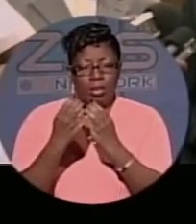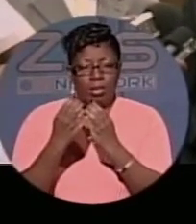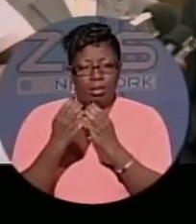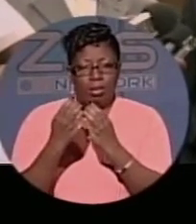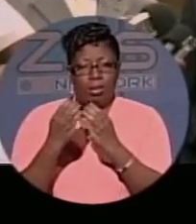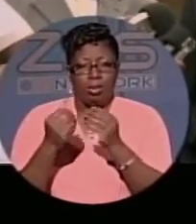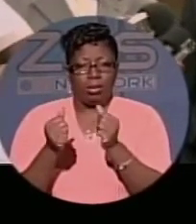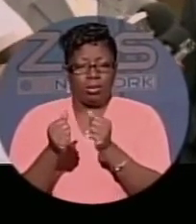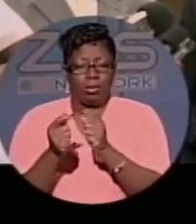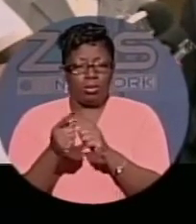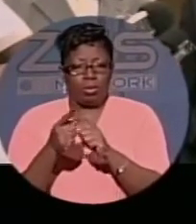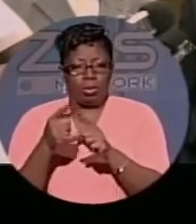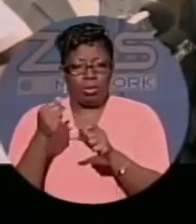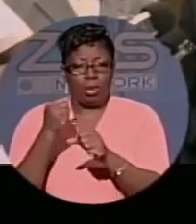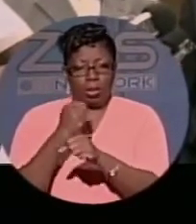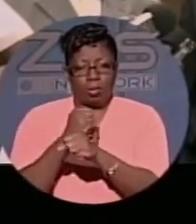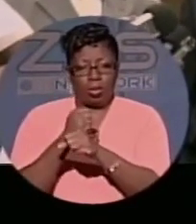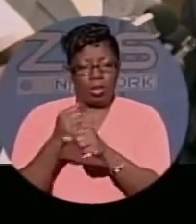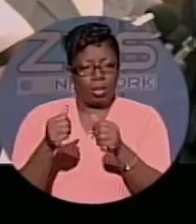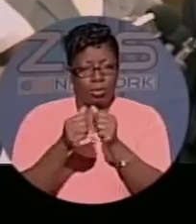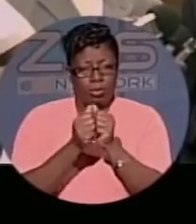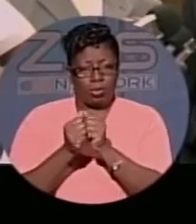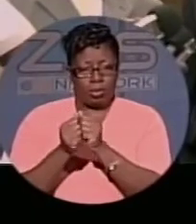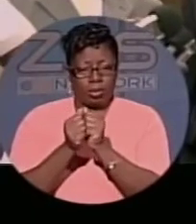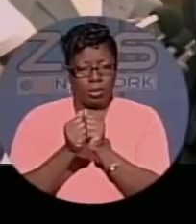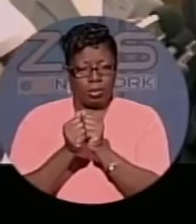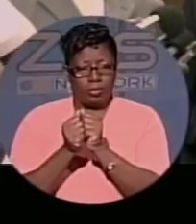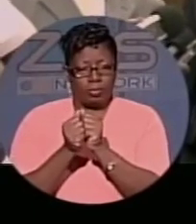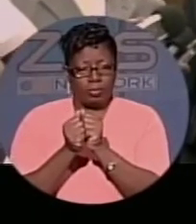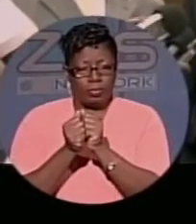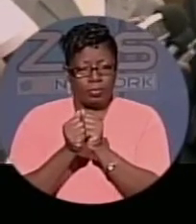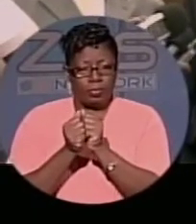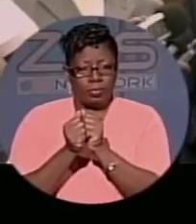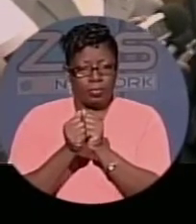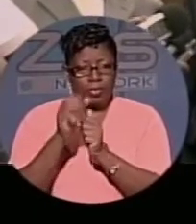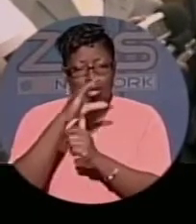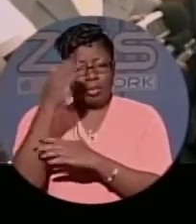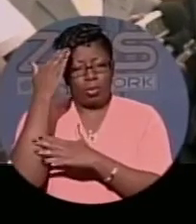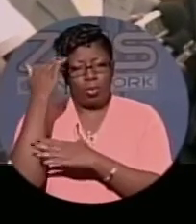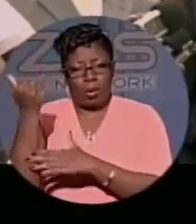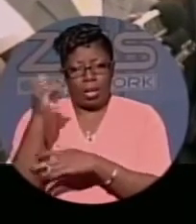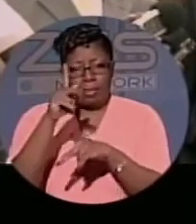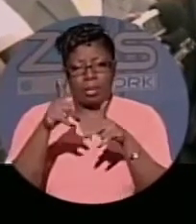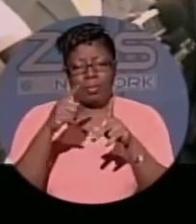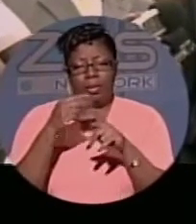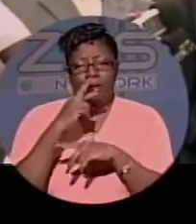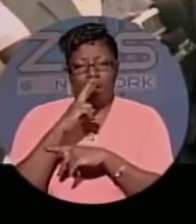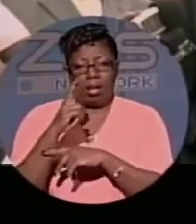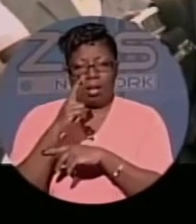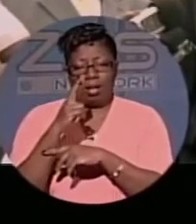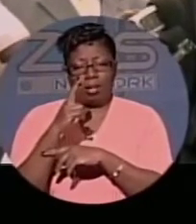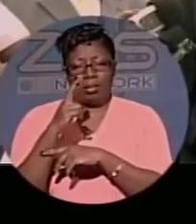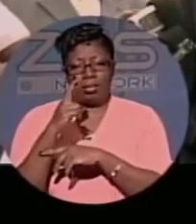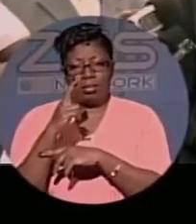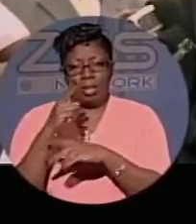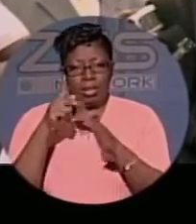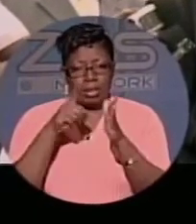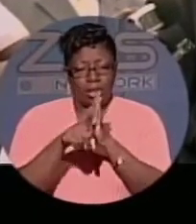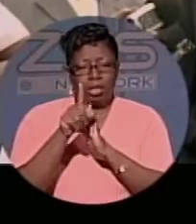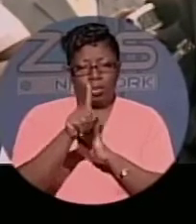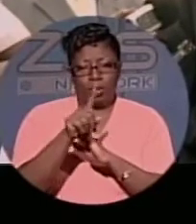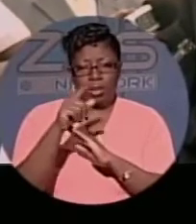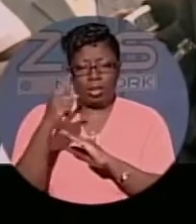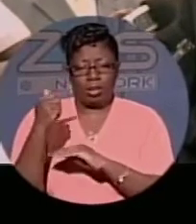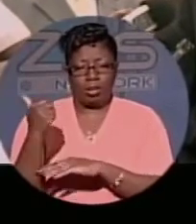in resolving the logic issue why people are attacking one another, why people may be killing one another,